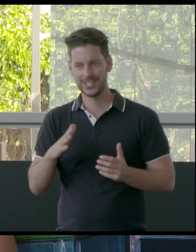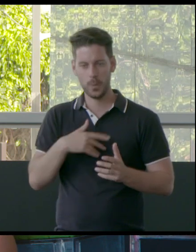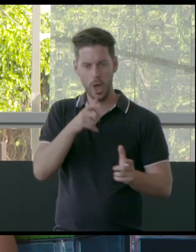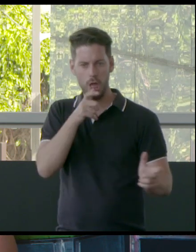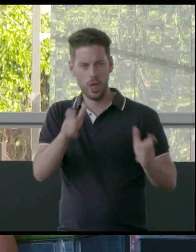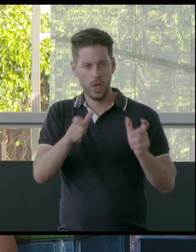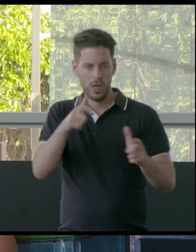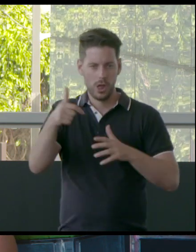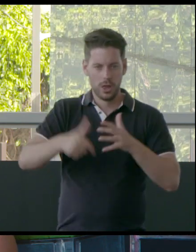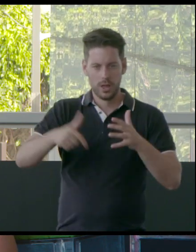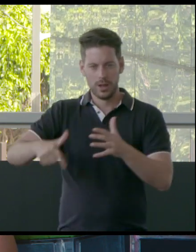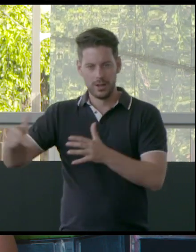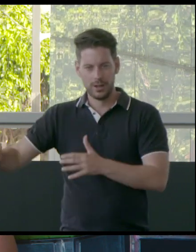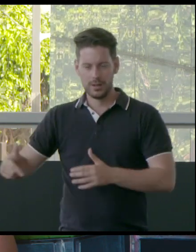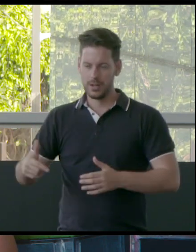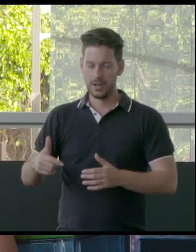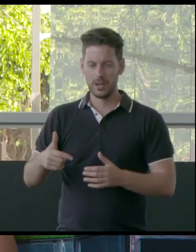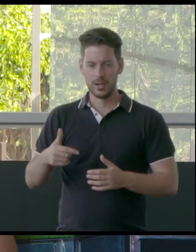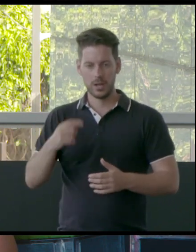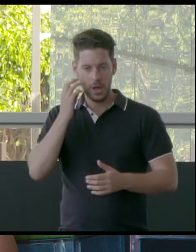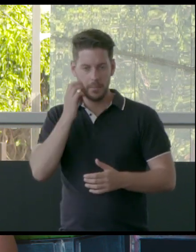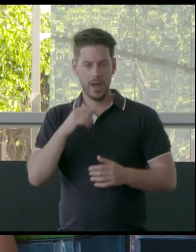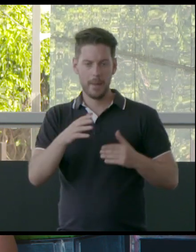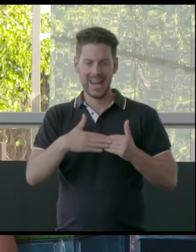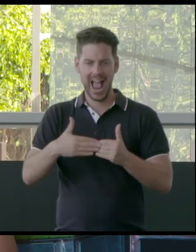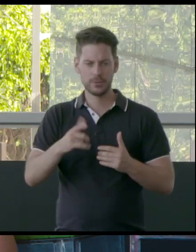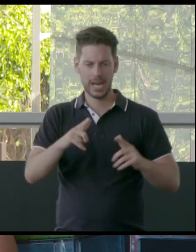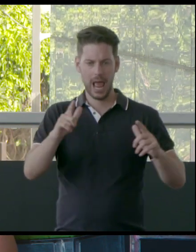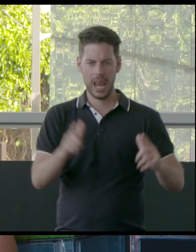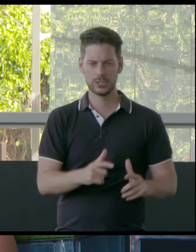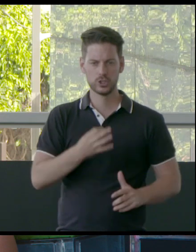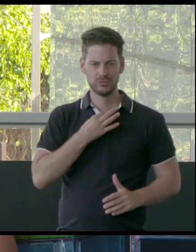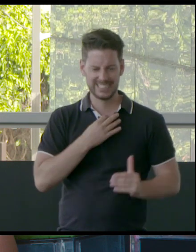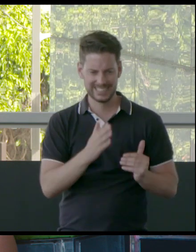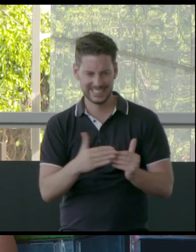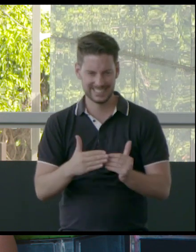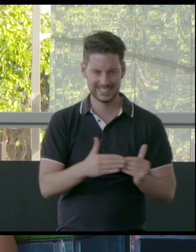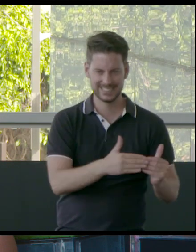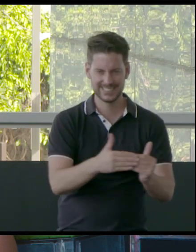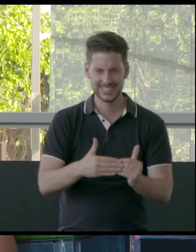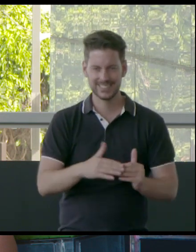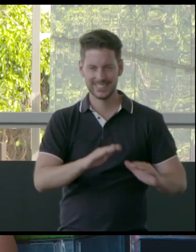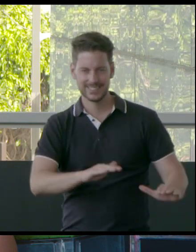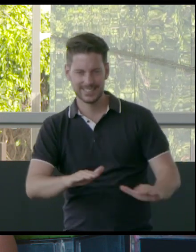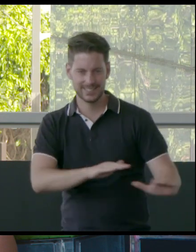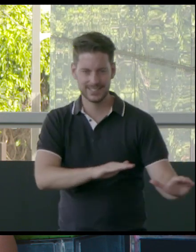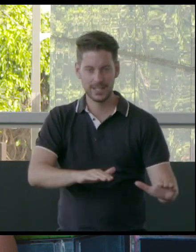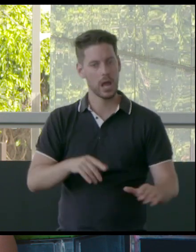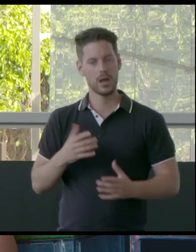wordplay and everything like that, but I think it's a form of lowering risk. You know, and preservation is potentially